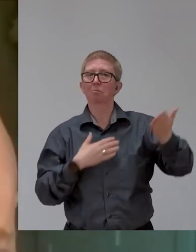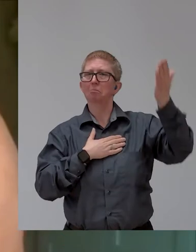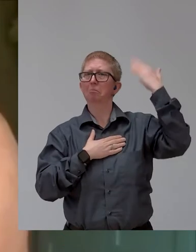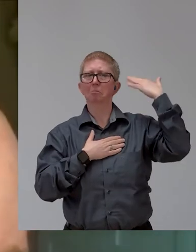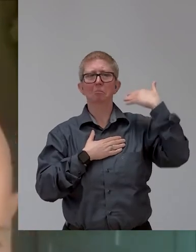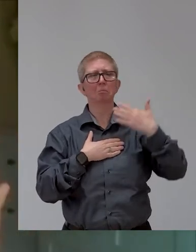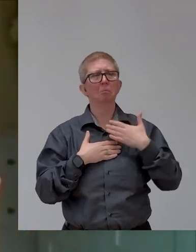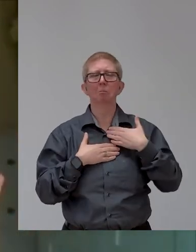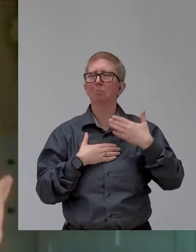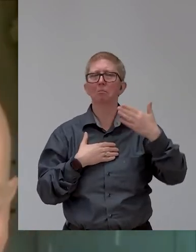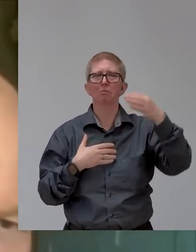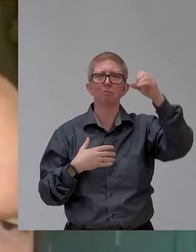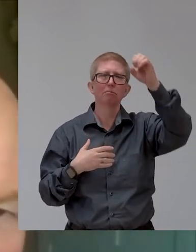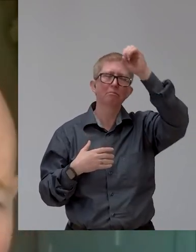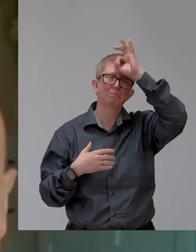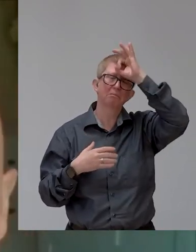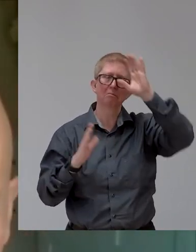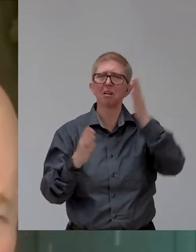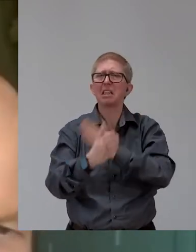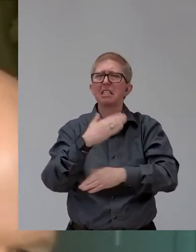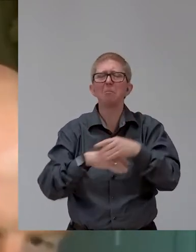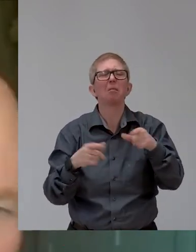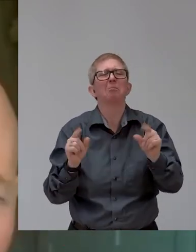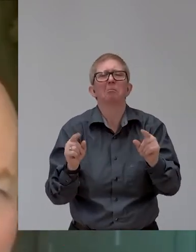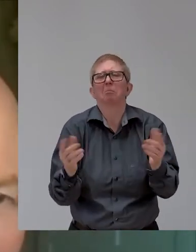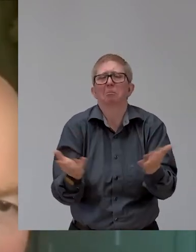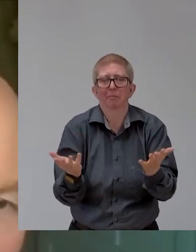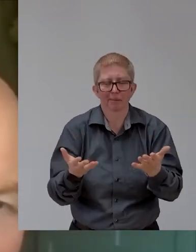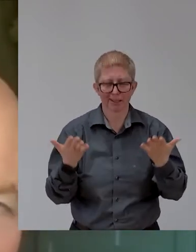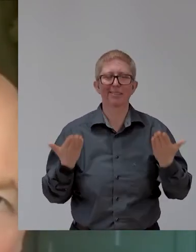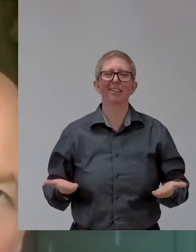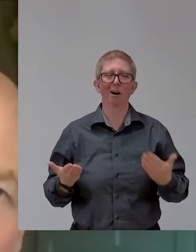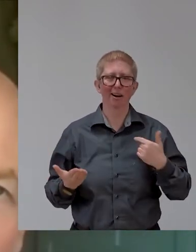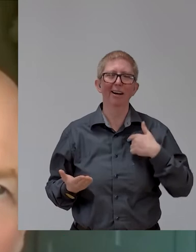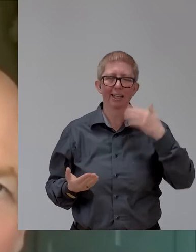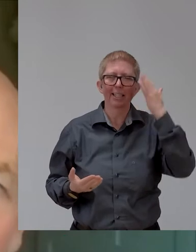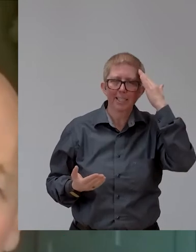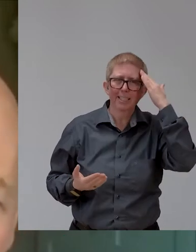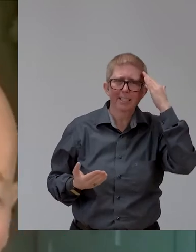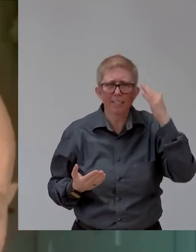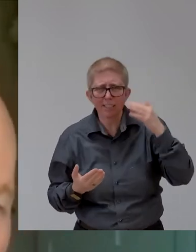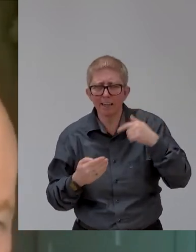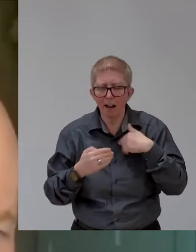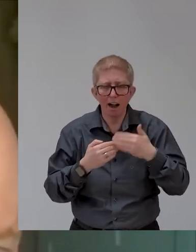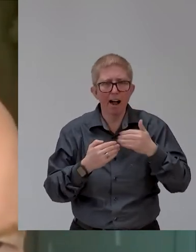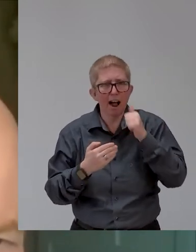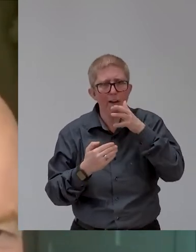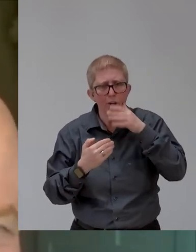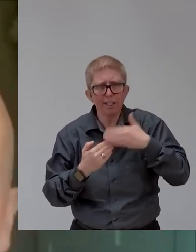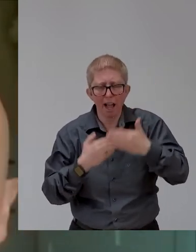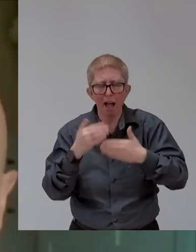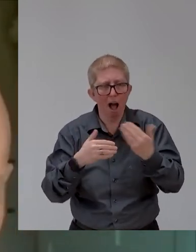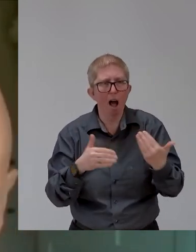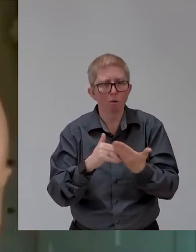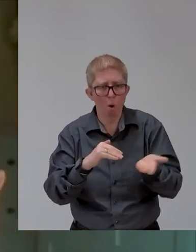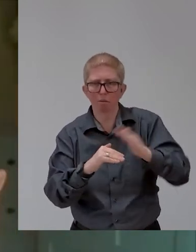even now. I I have a day job, I'm a family man, and also I'm trying to learn about disability. I know quite a bit about spinal injuries